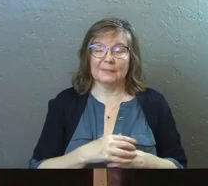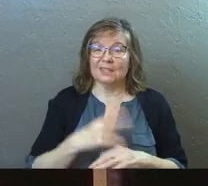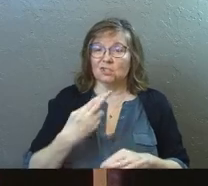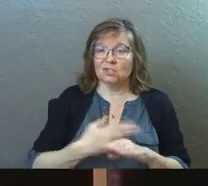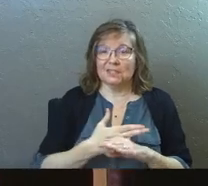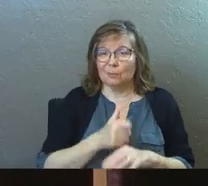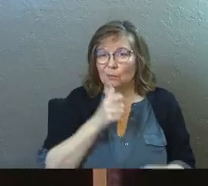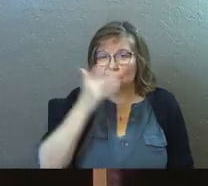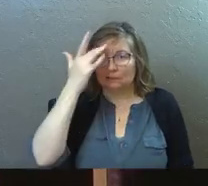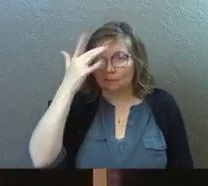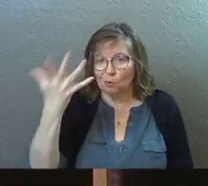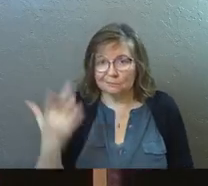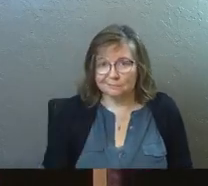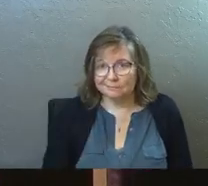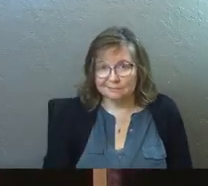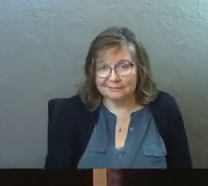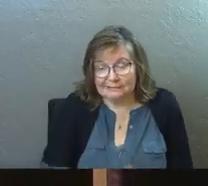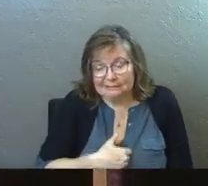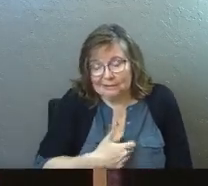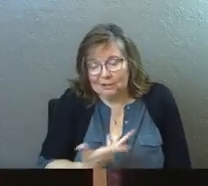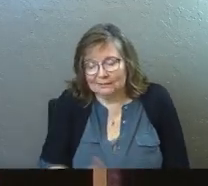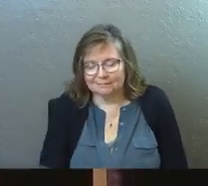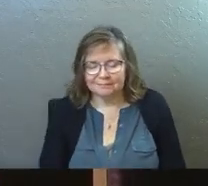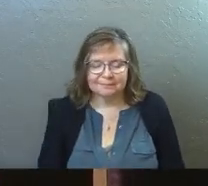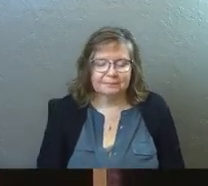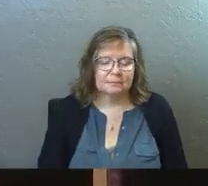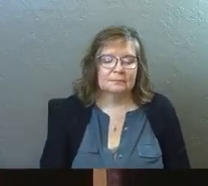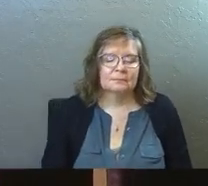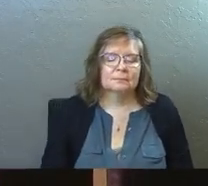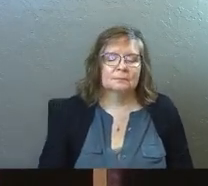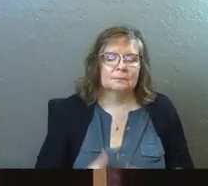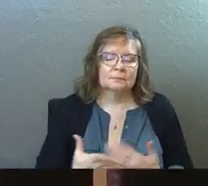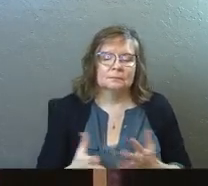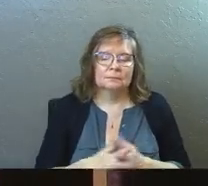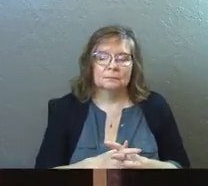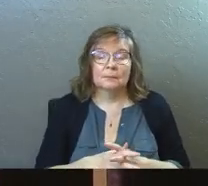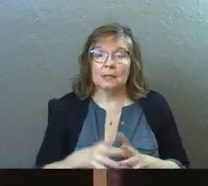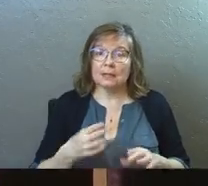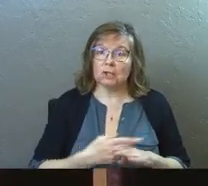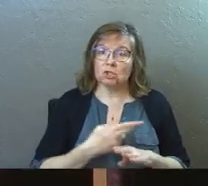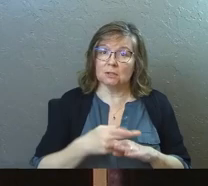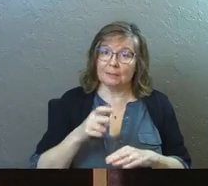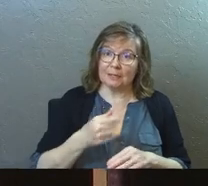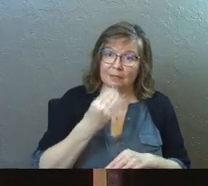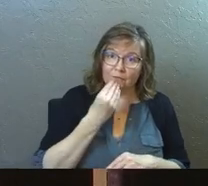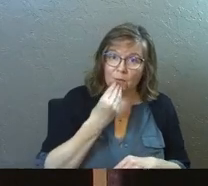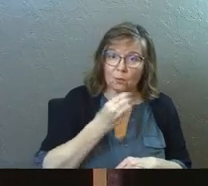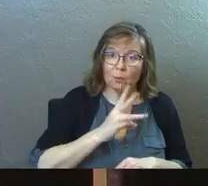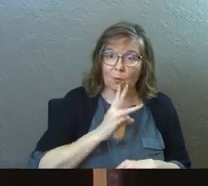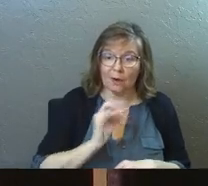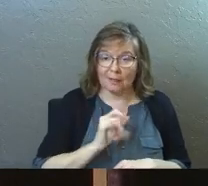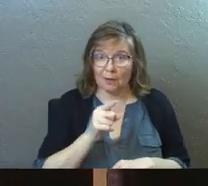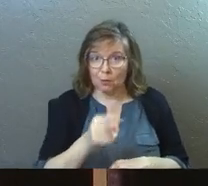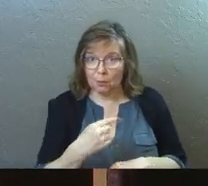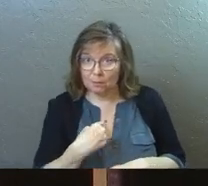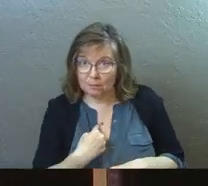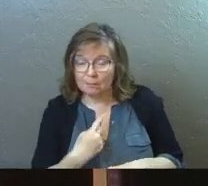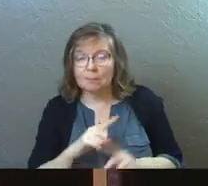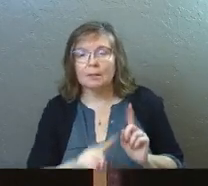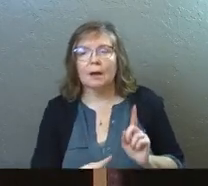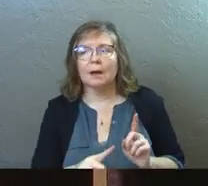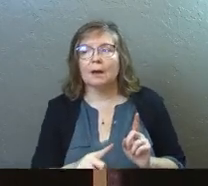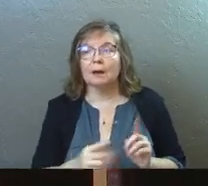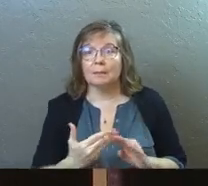Sheep weren't too smart is what I'm trying to say. I'm sorry. I'm stumbling over it. The sheep needed food and water just like you do. But